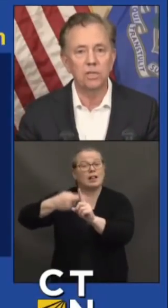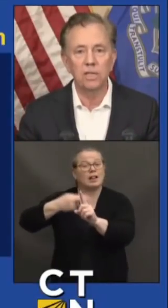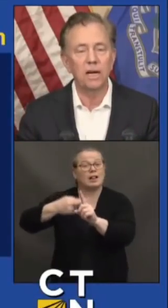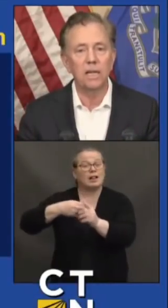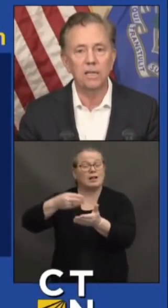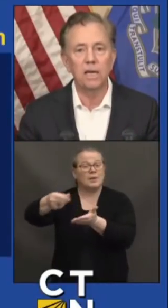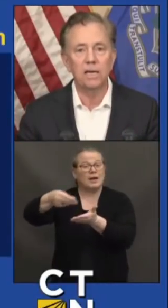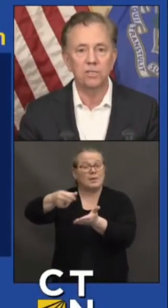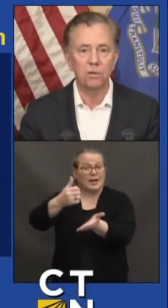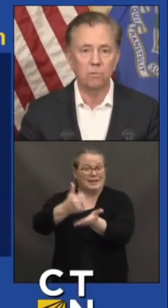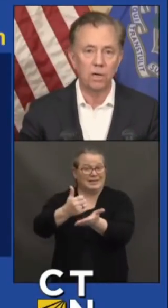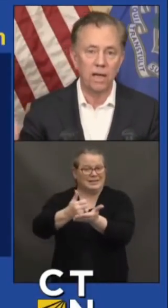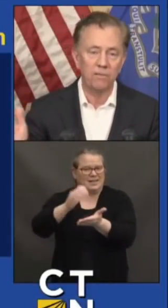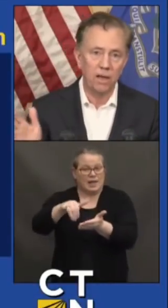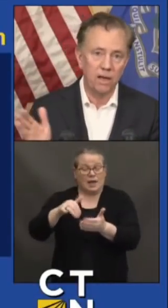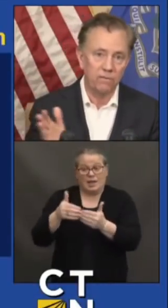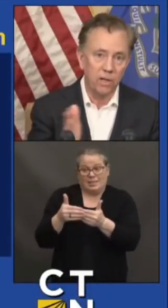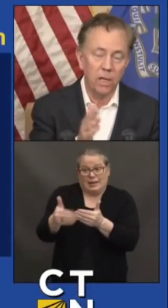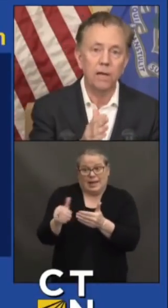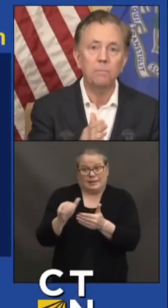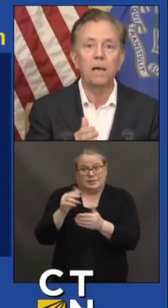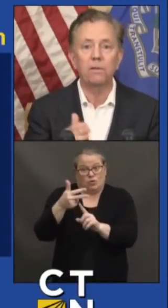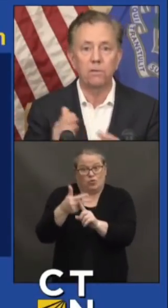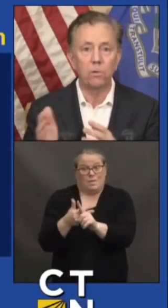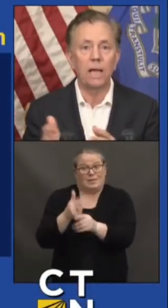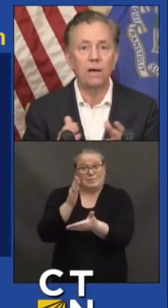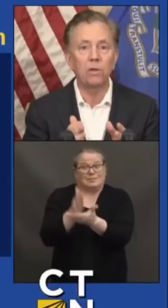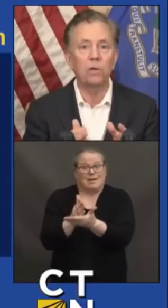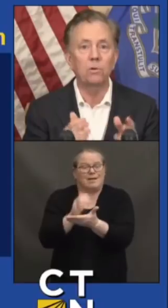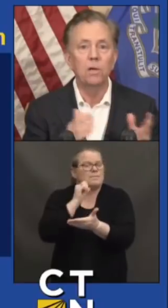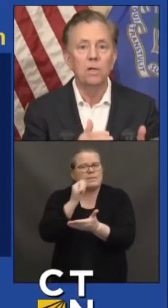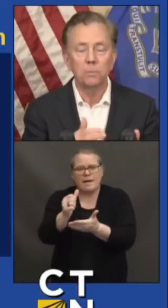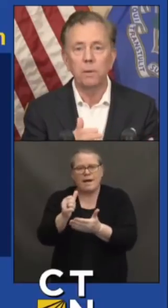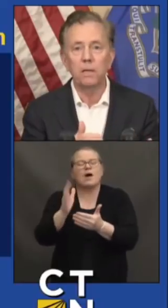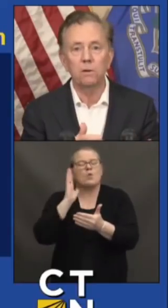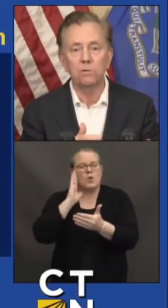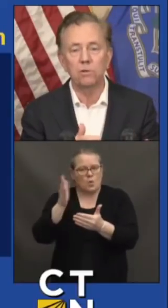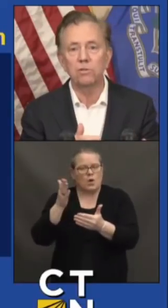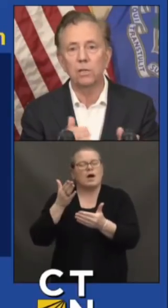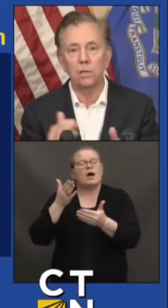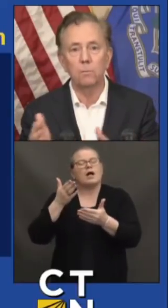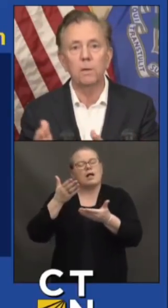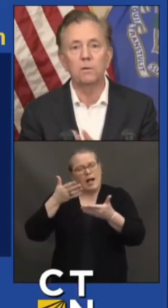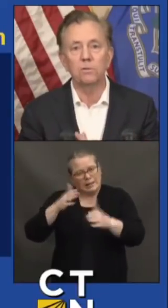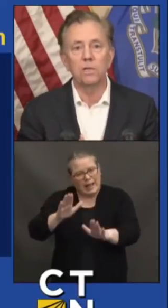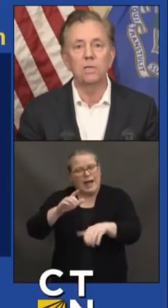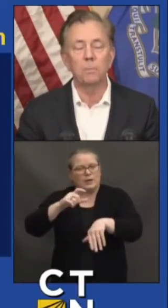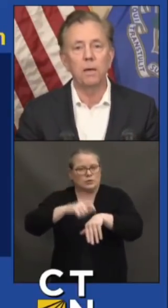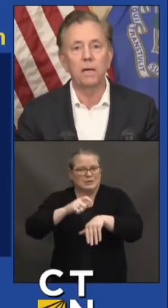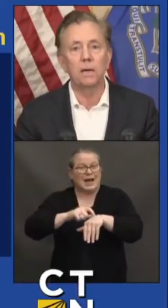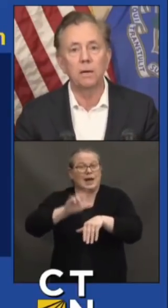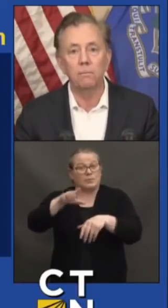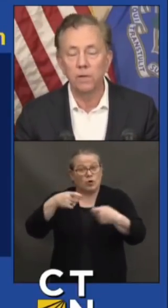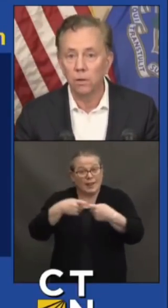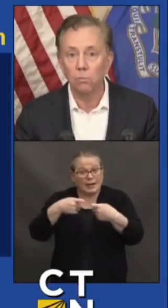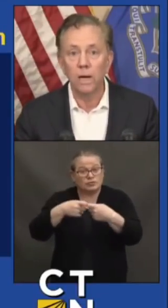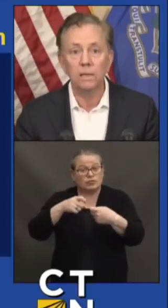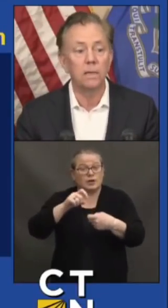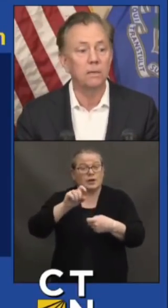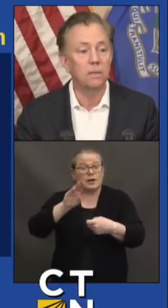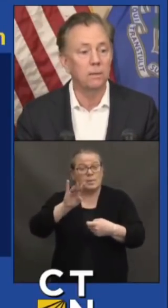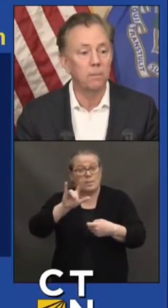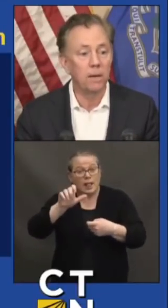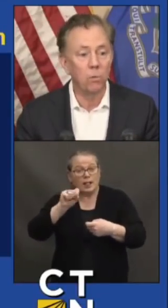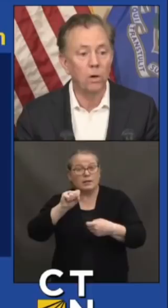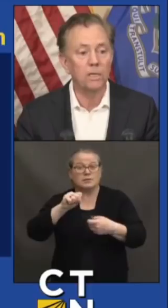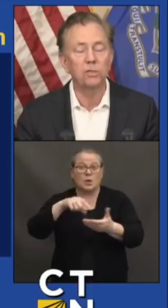the next 90 days, that we're going to have to have a glide path to allow you to pay those utility bills and to pay, you know, rent